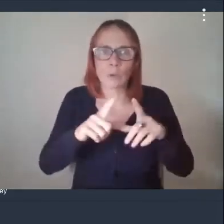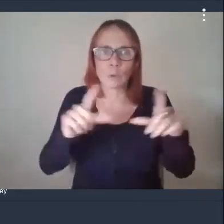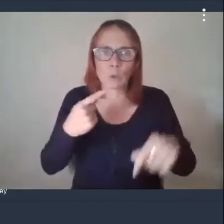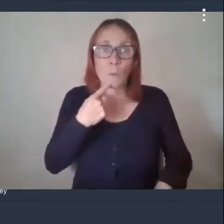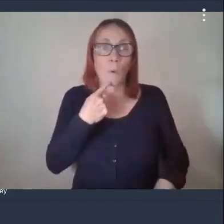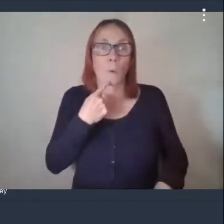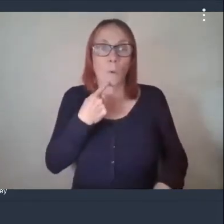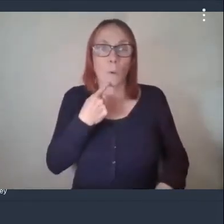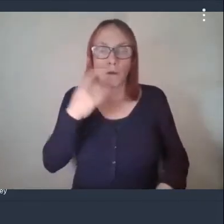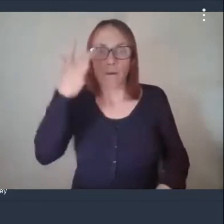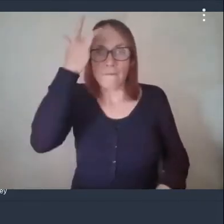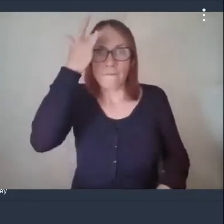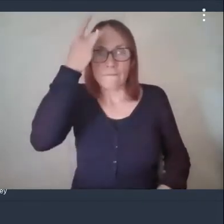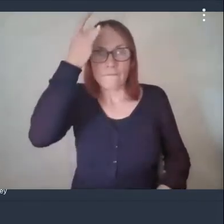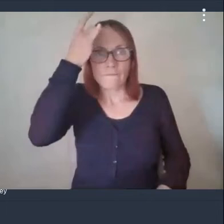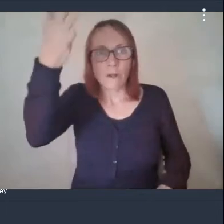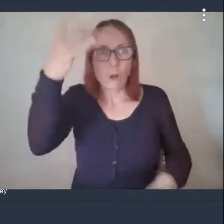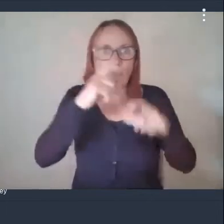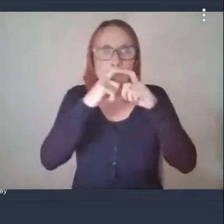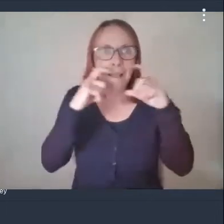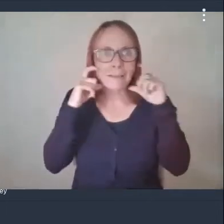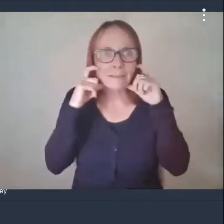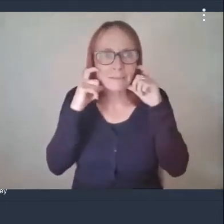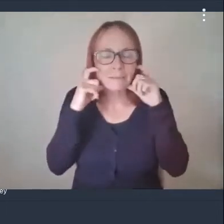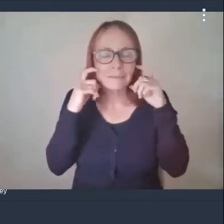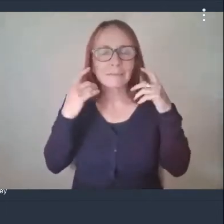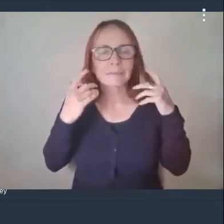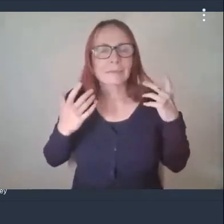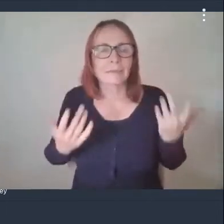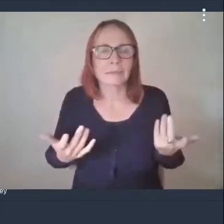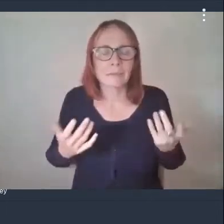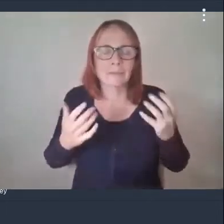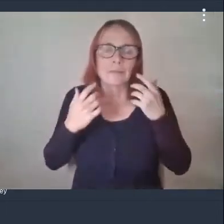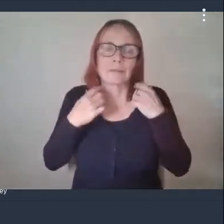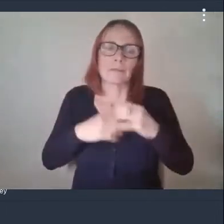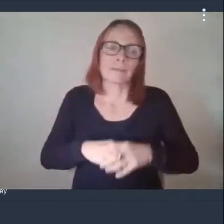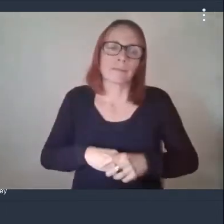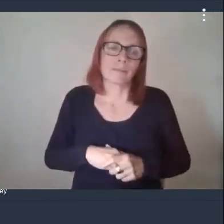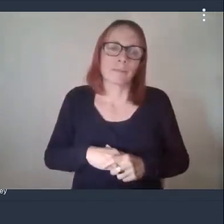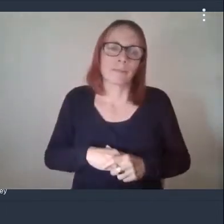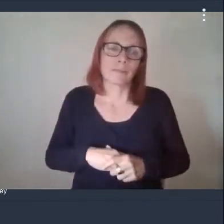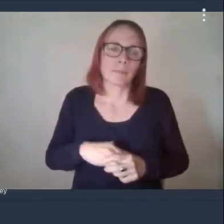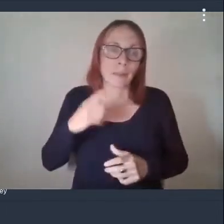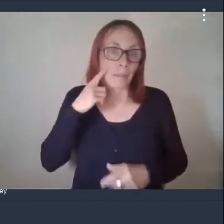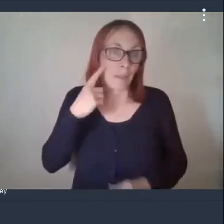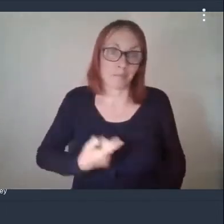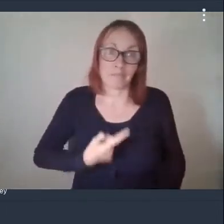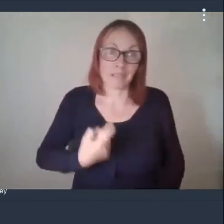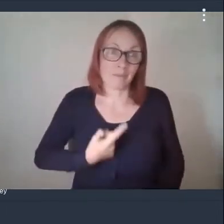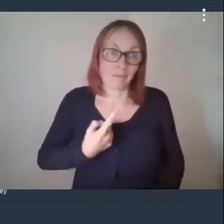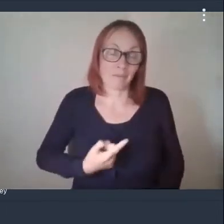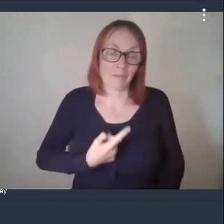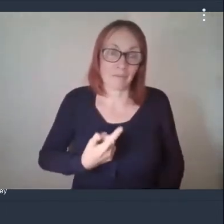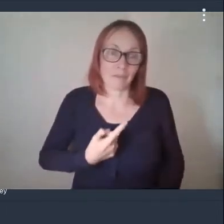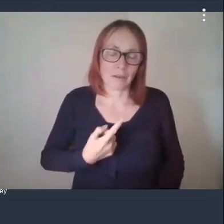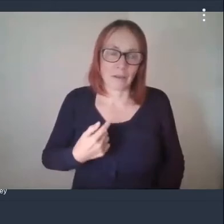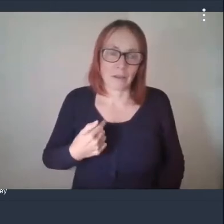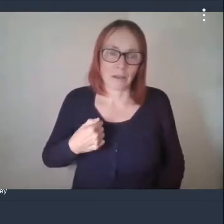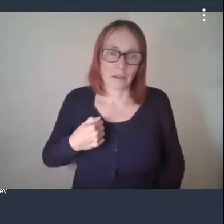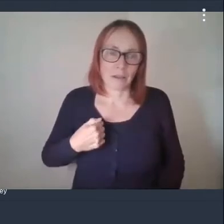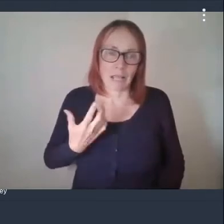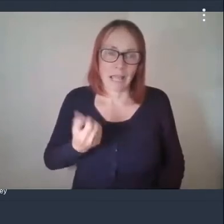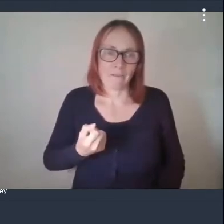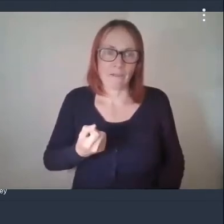uh or i haven't got you know i think uh i think back even myself as i had i've got hand